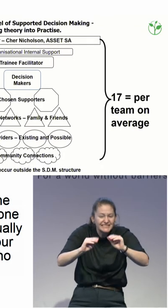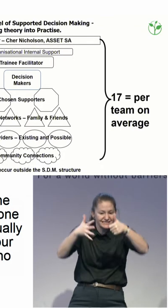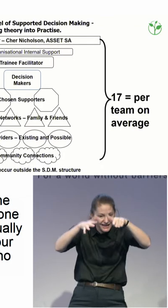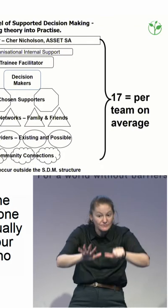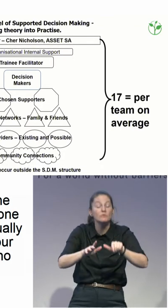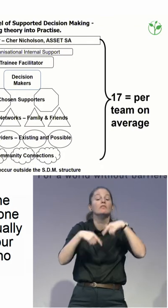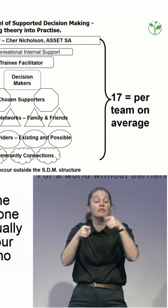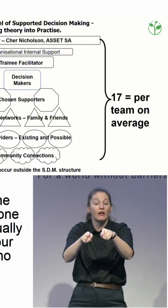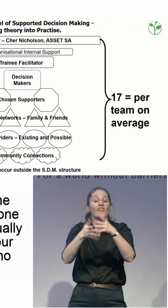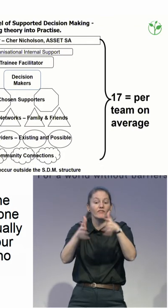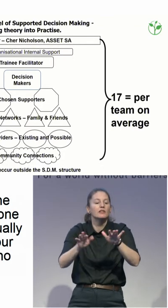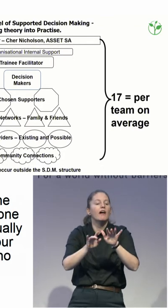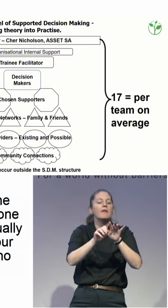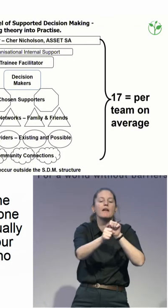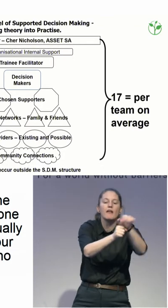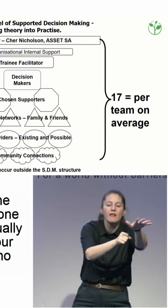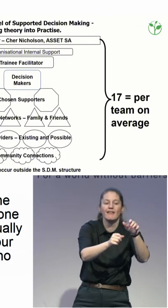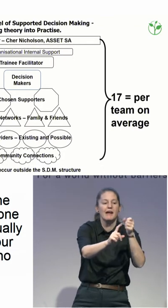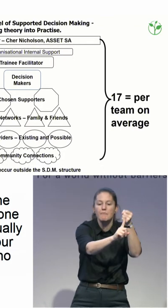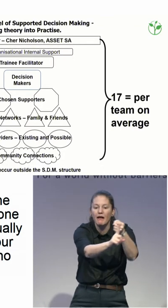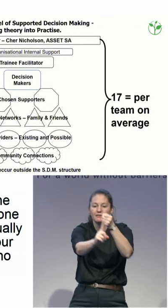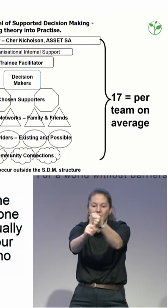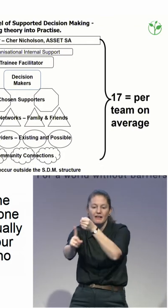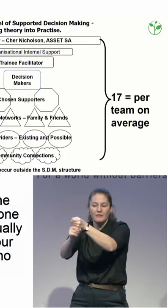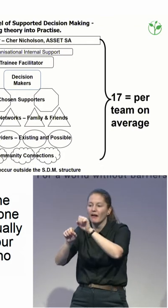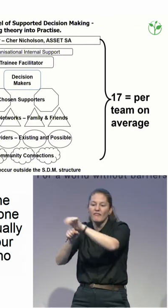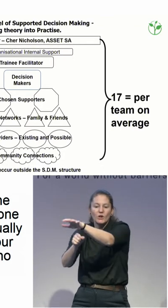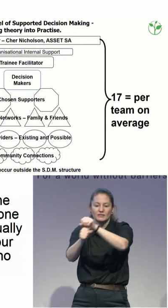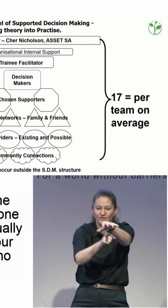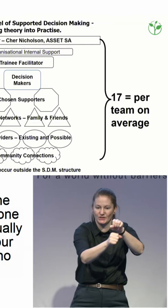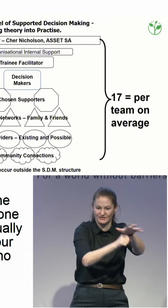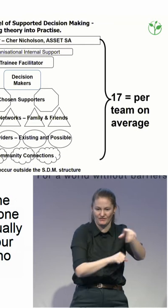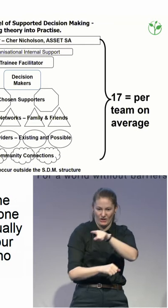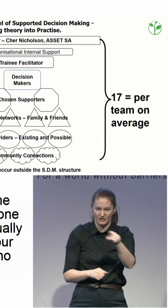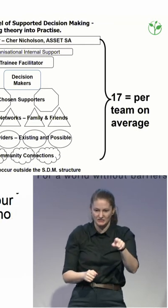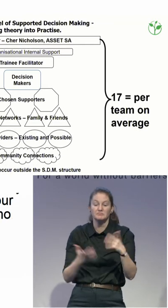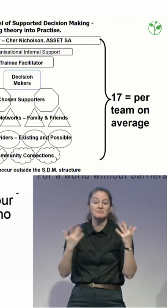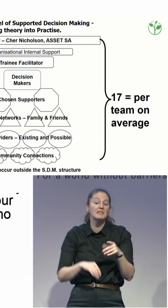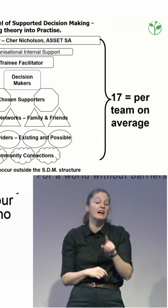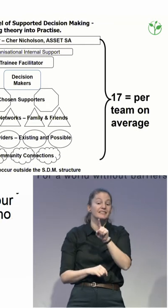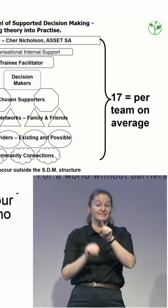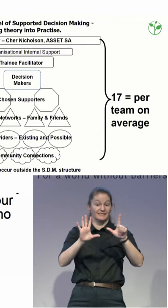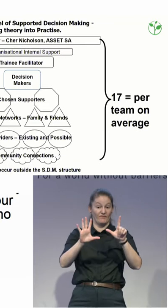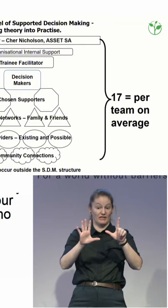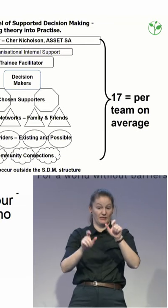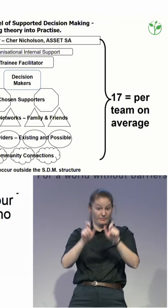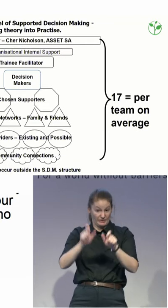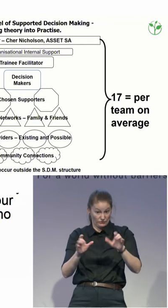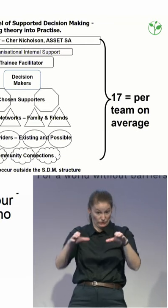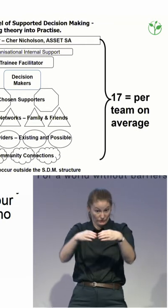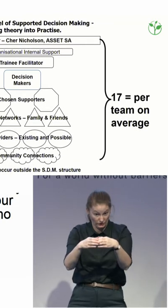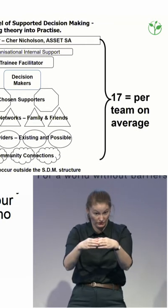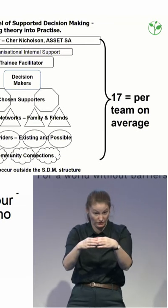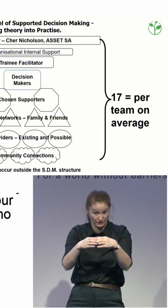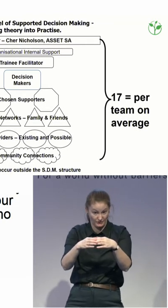17, because you're influencing people as you go along, as you're connecting to the community, etc., etc. So there's many